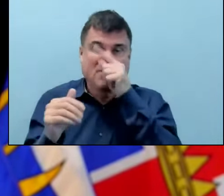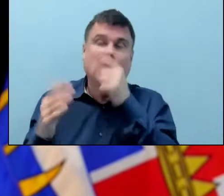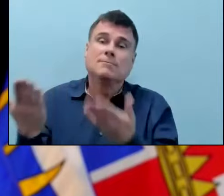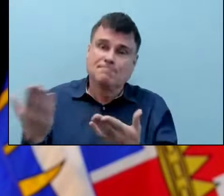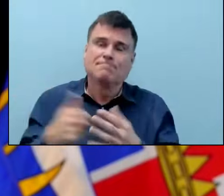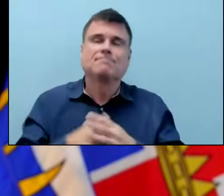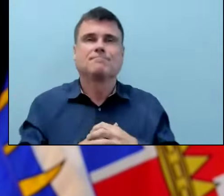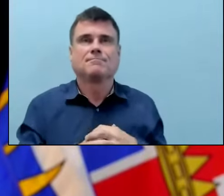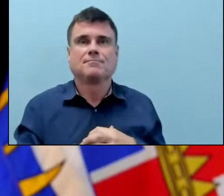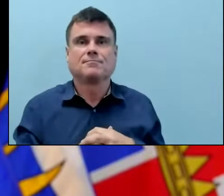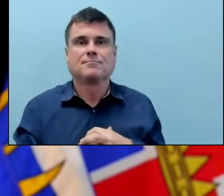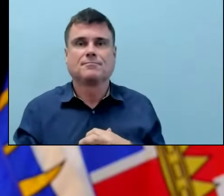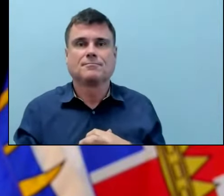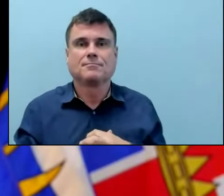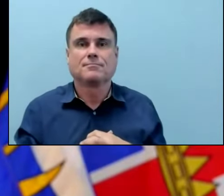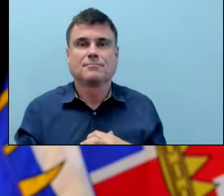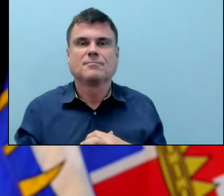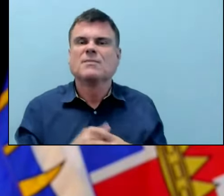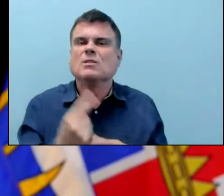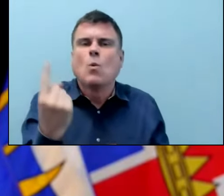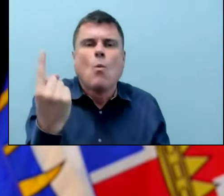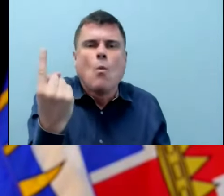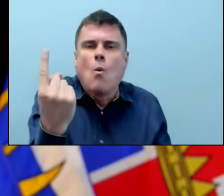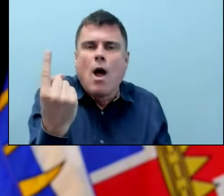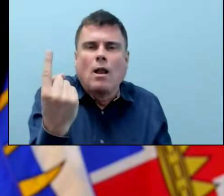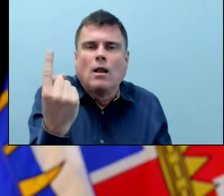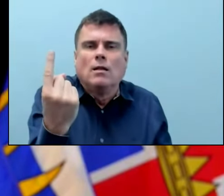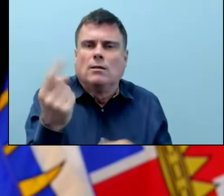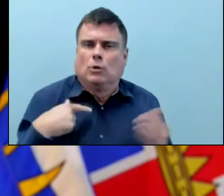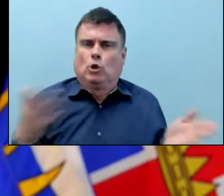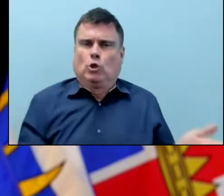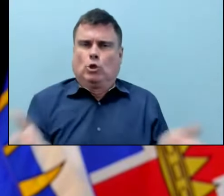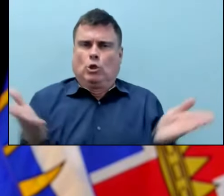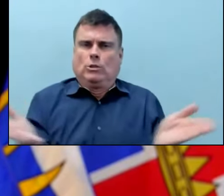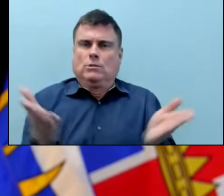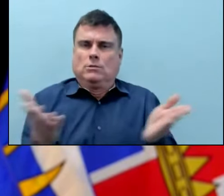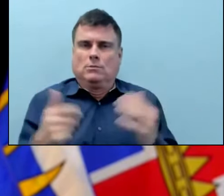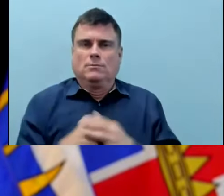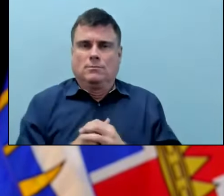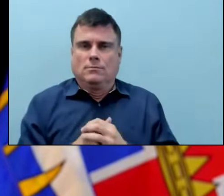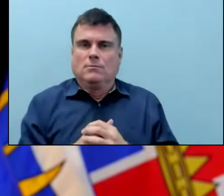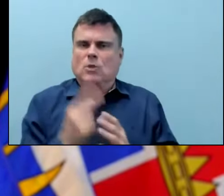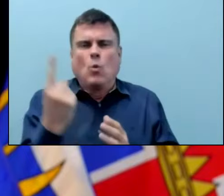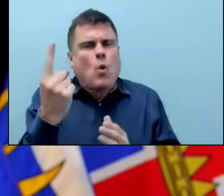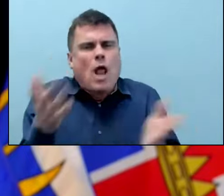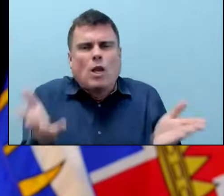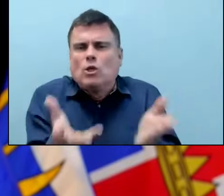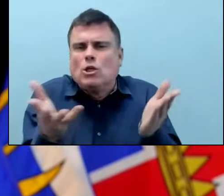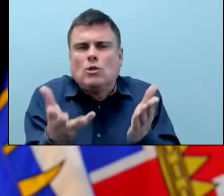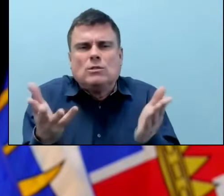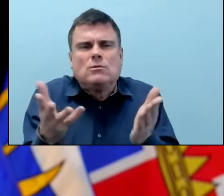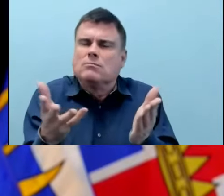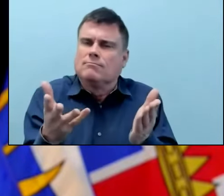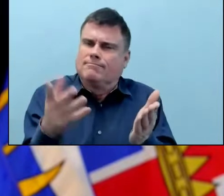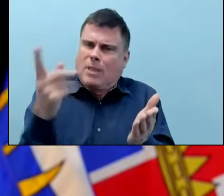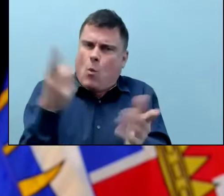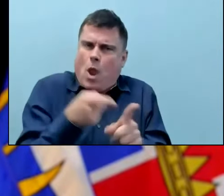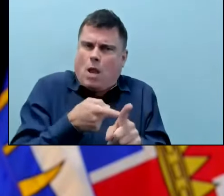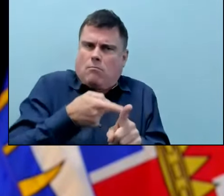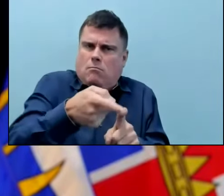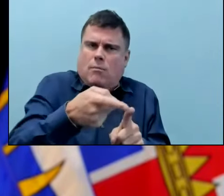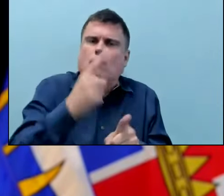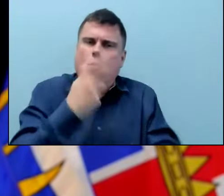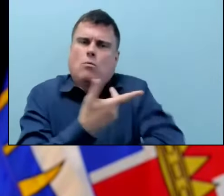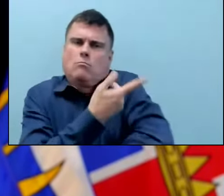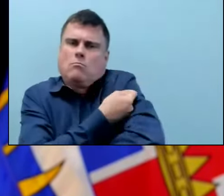people to be immunized and that was one of the ways we used the BC vaccine card and it was quite effective in